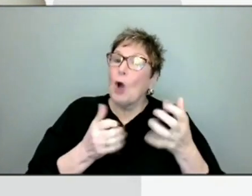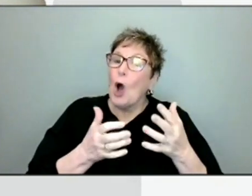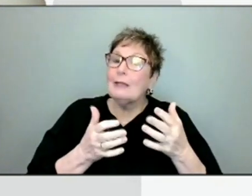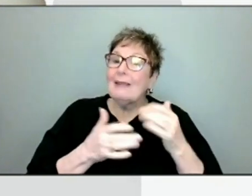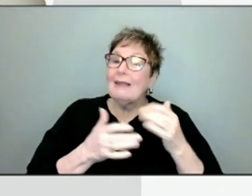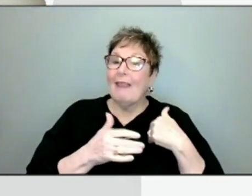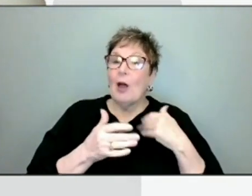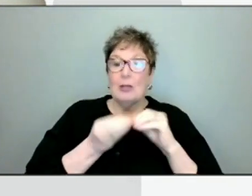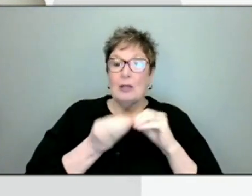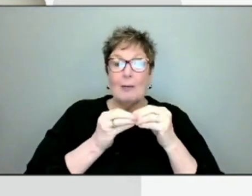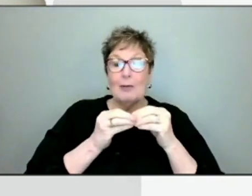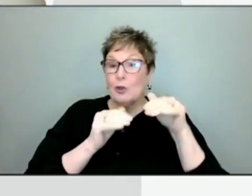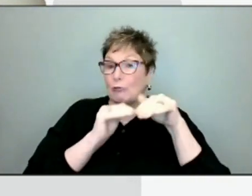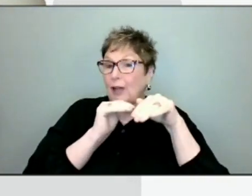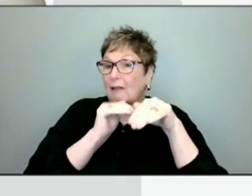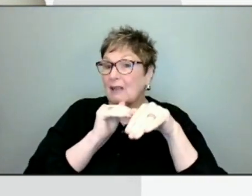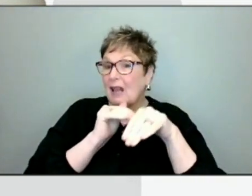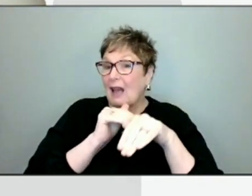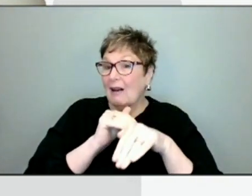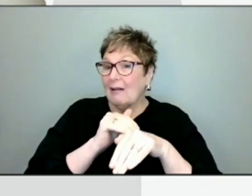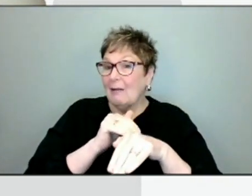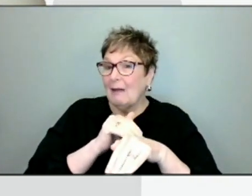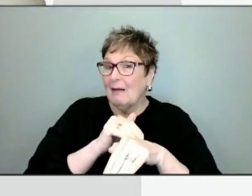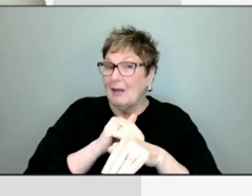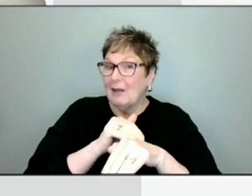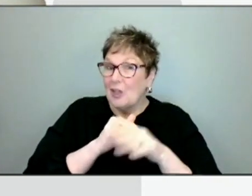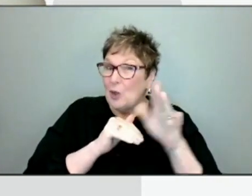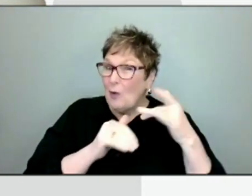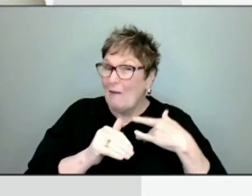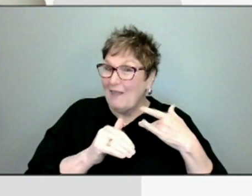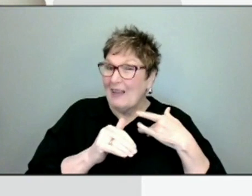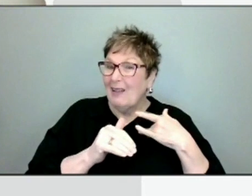and then the mask mandate being removed eventually too?